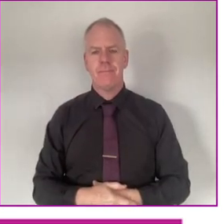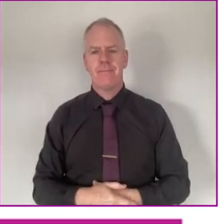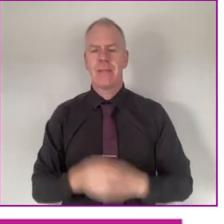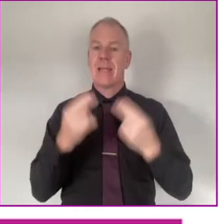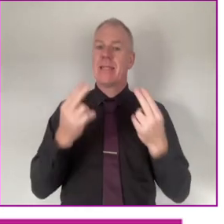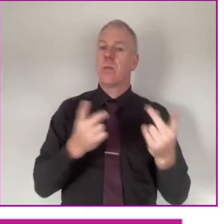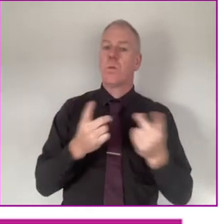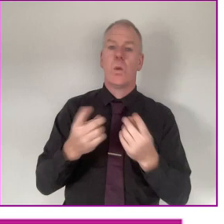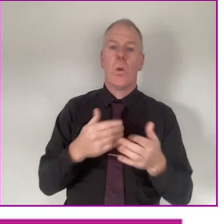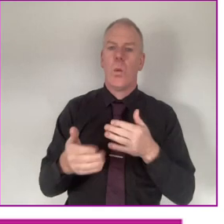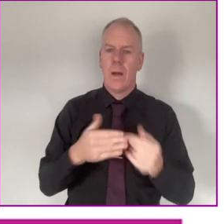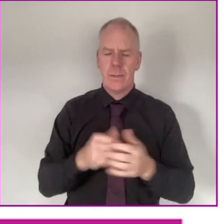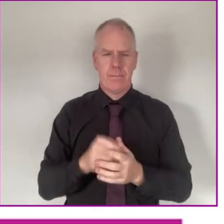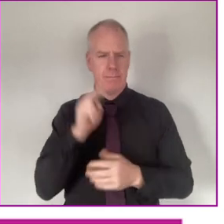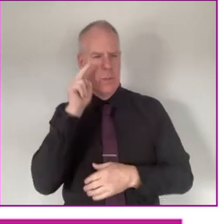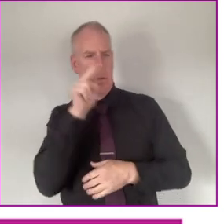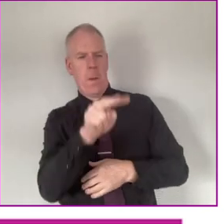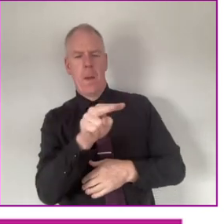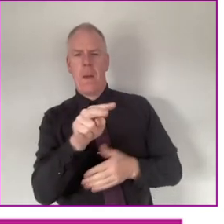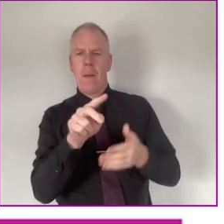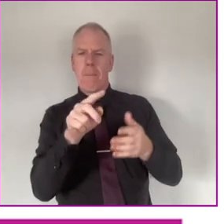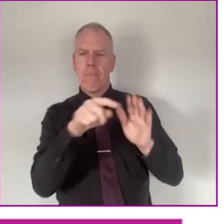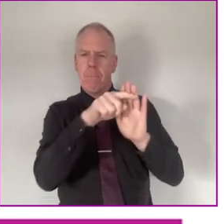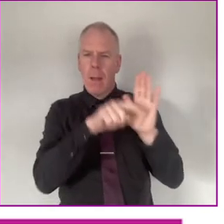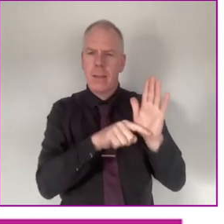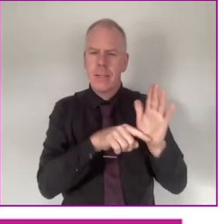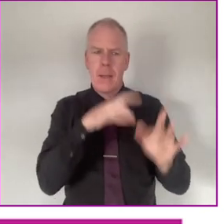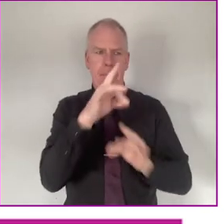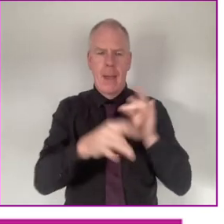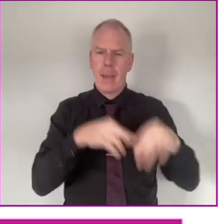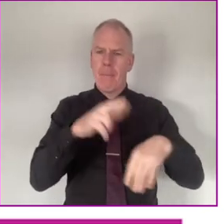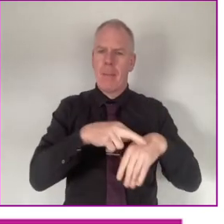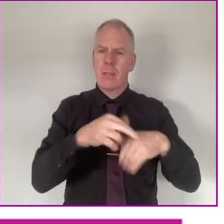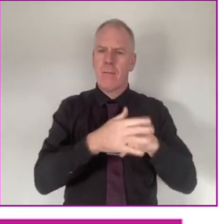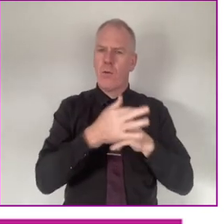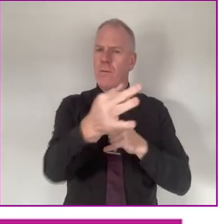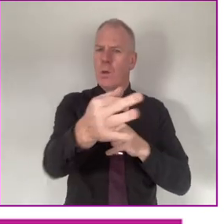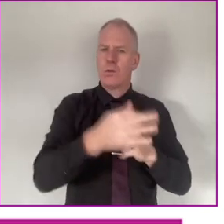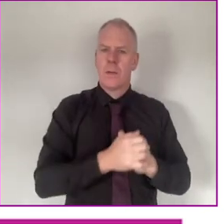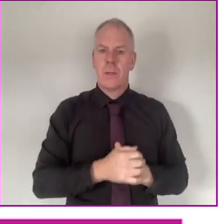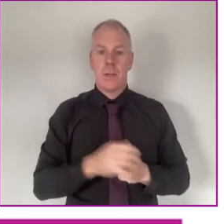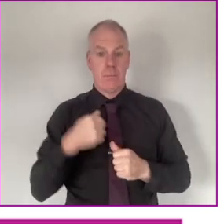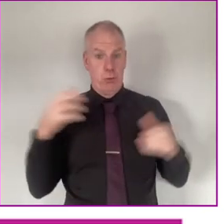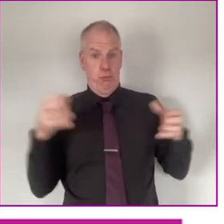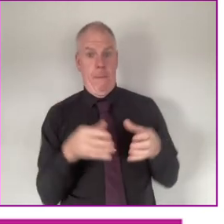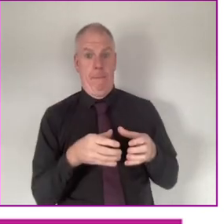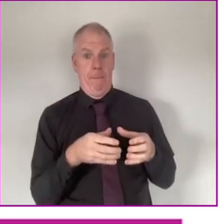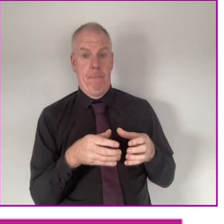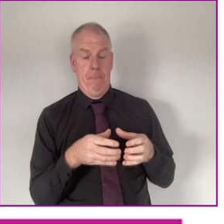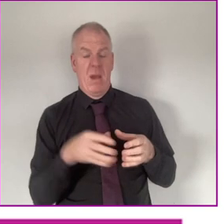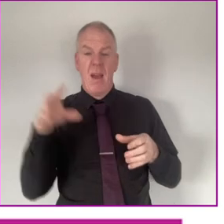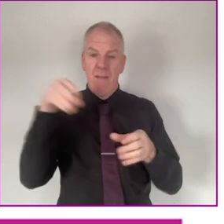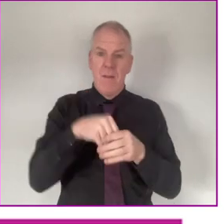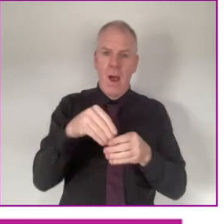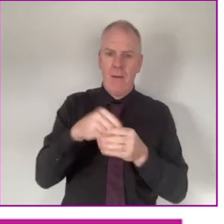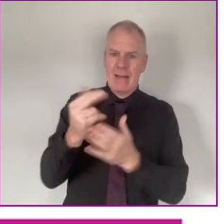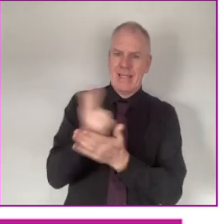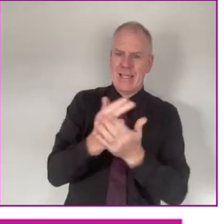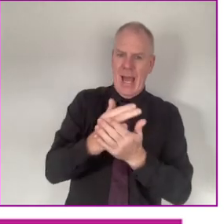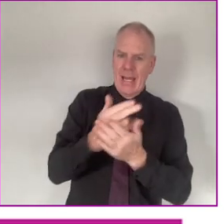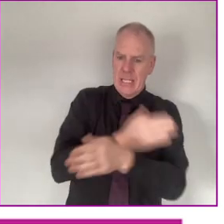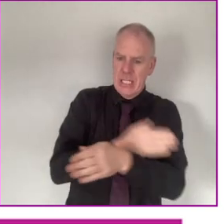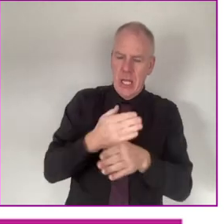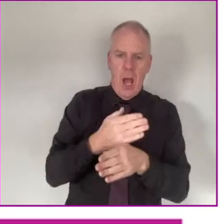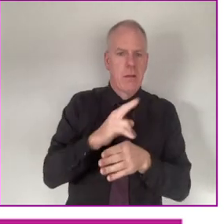So, what really needed was to look at policy and future-proofing by the group being involved in the